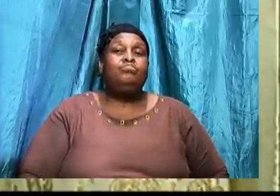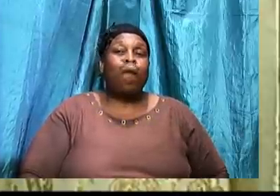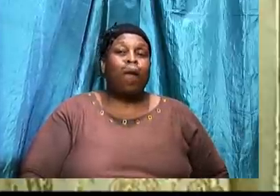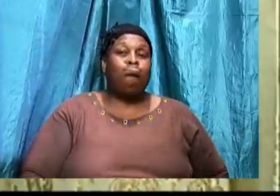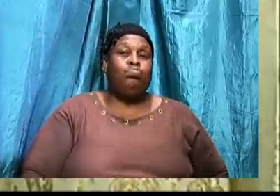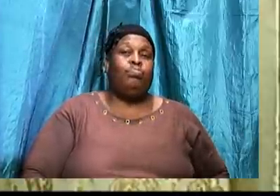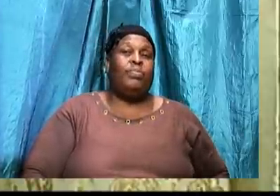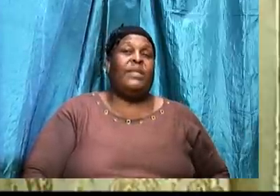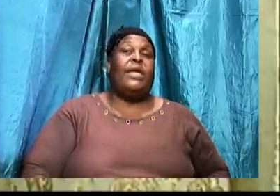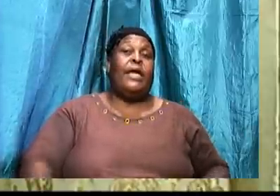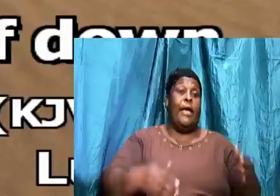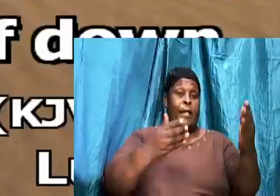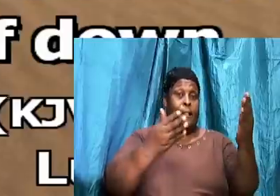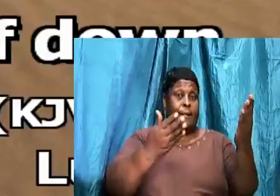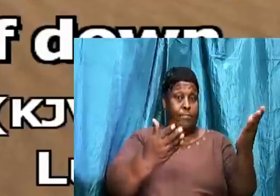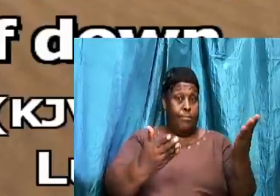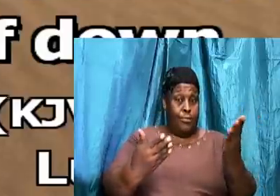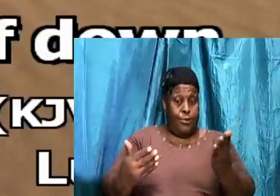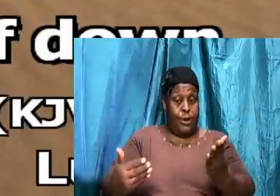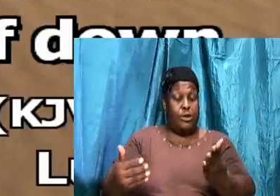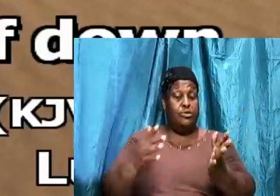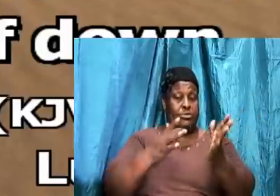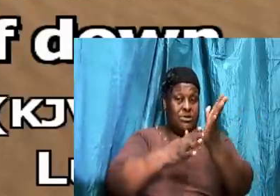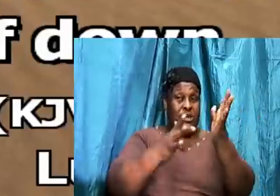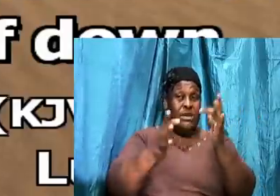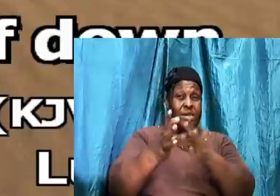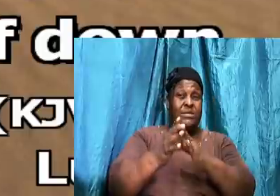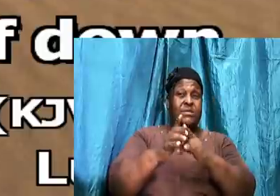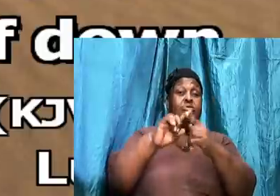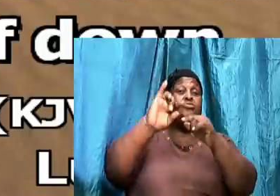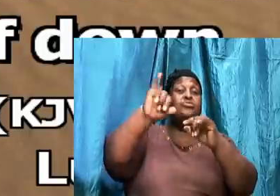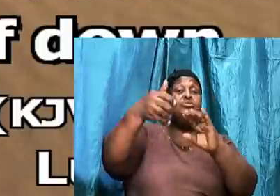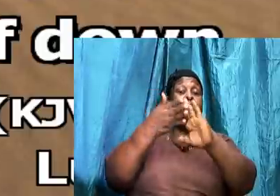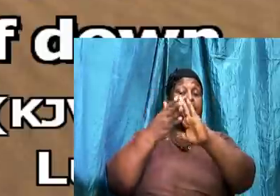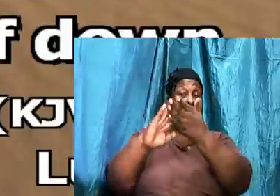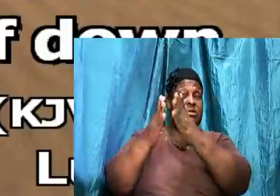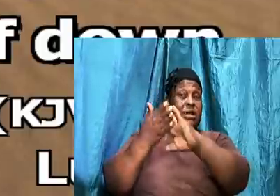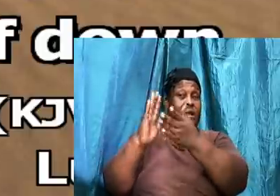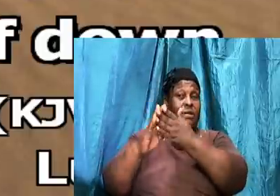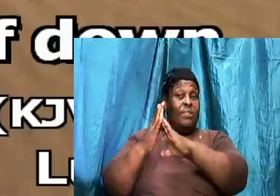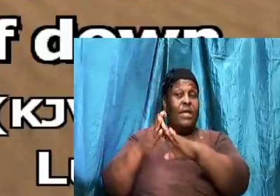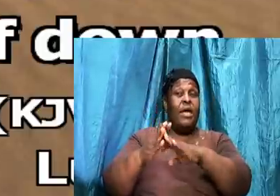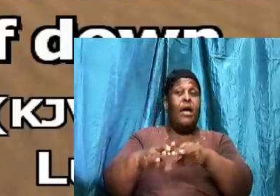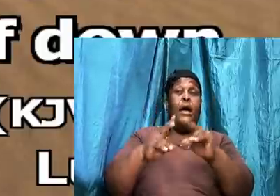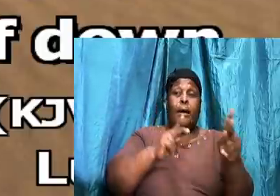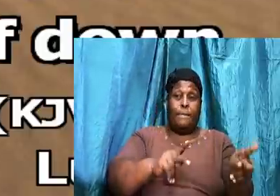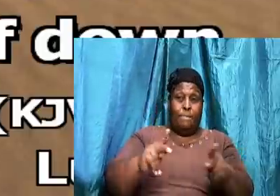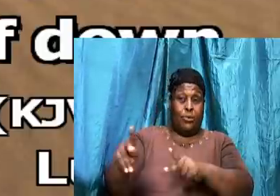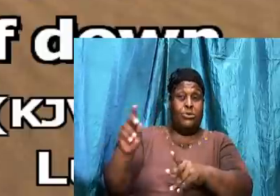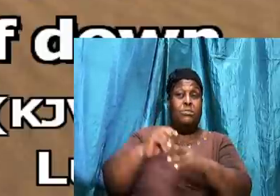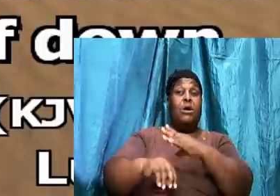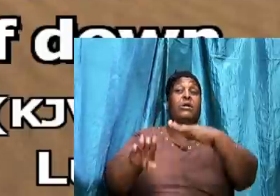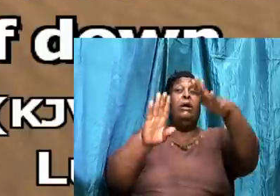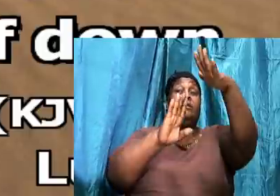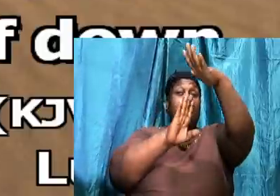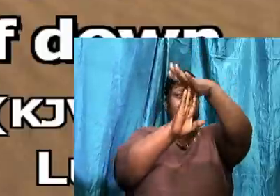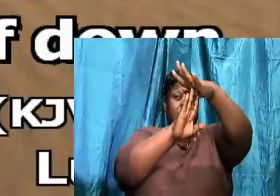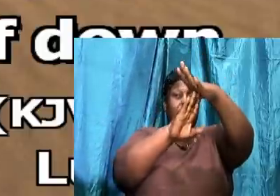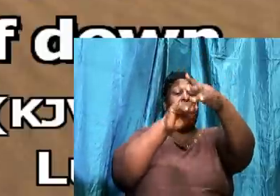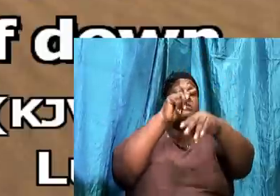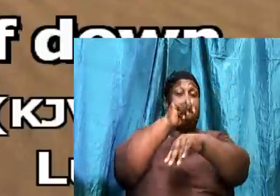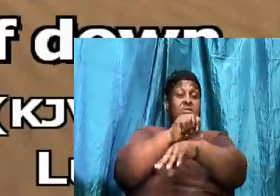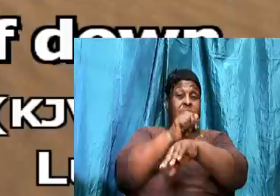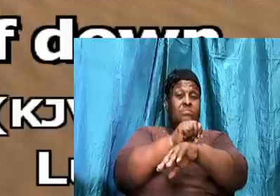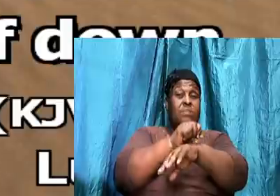And he brought him to Jerusalem. And set him on a pinnacle of the temple. And